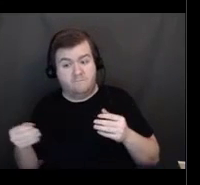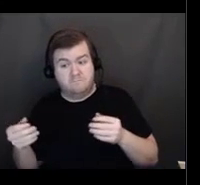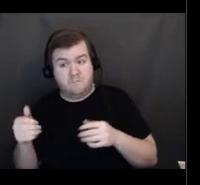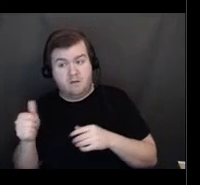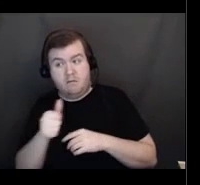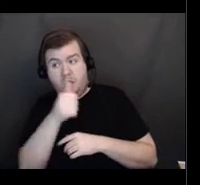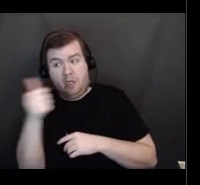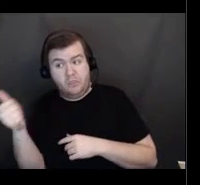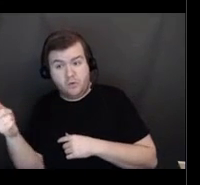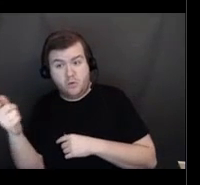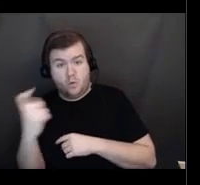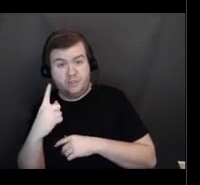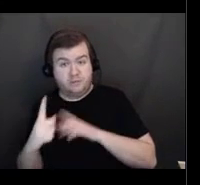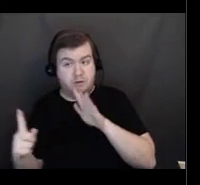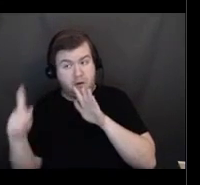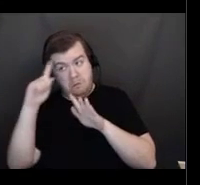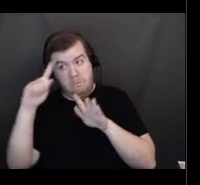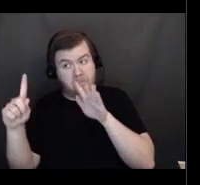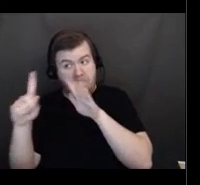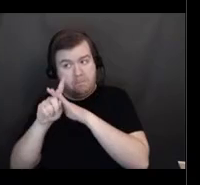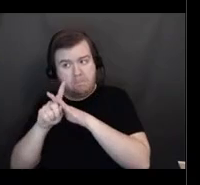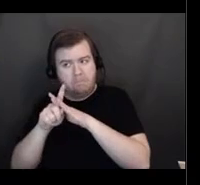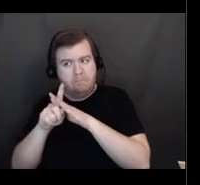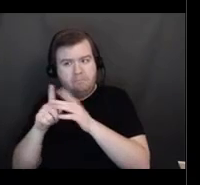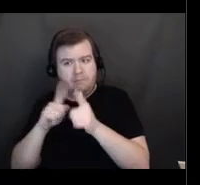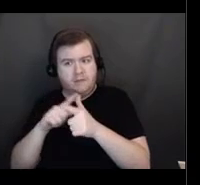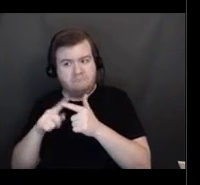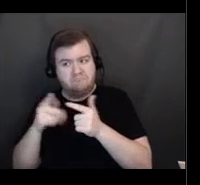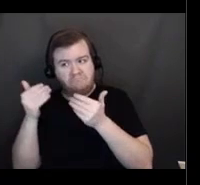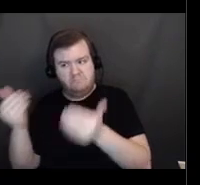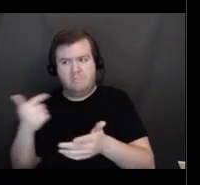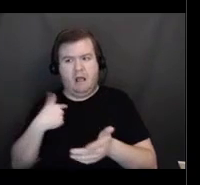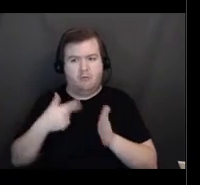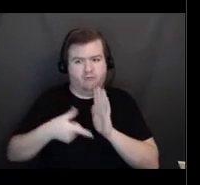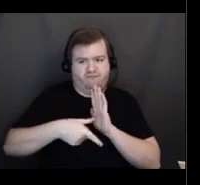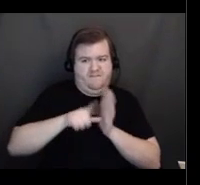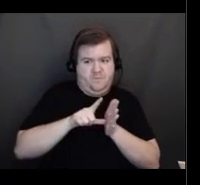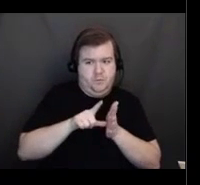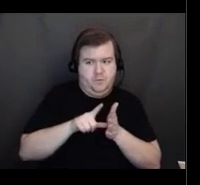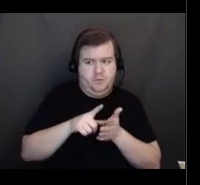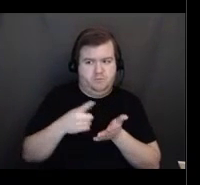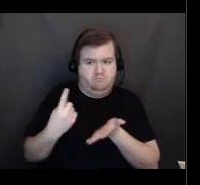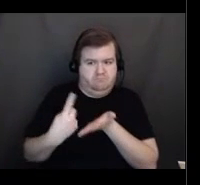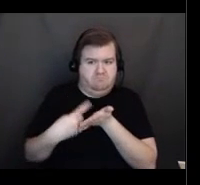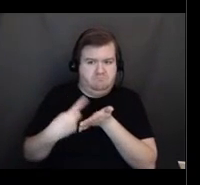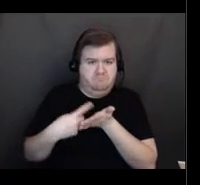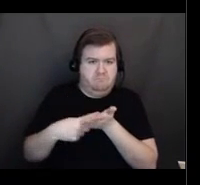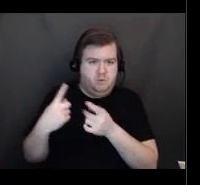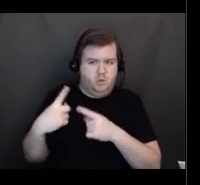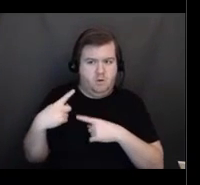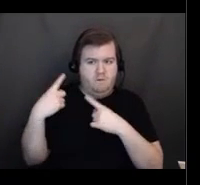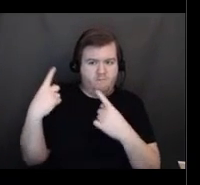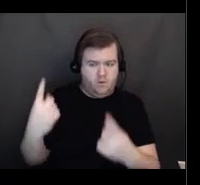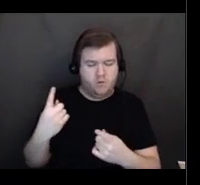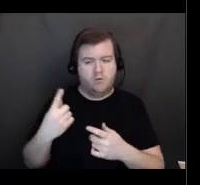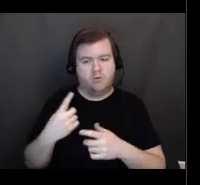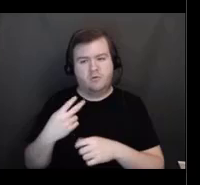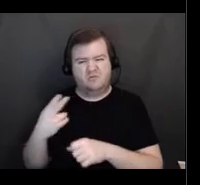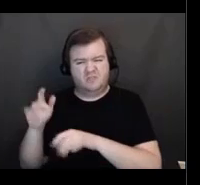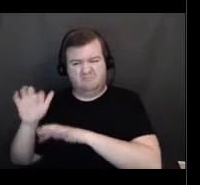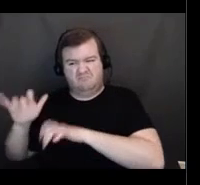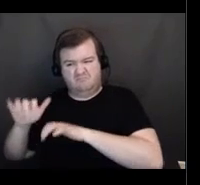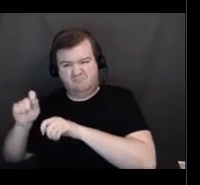you can go ahead and put that in the questions box. But